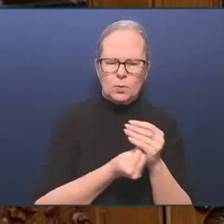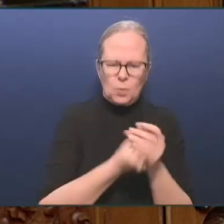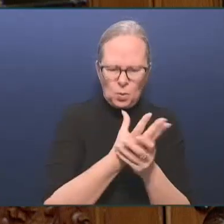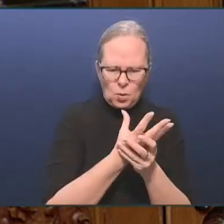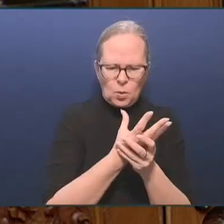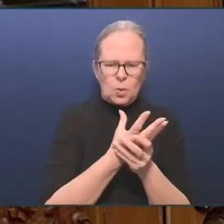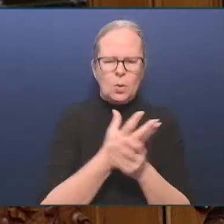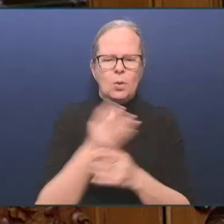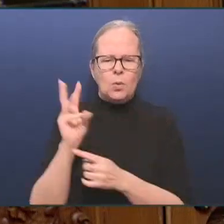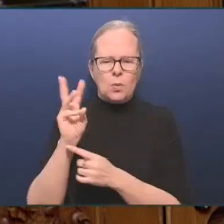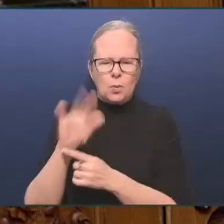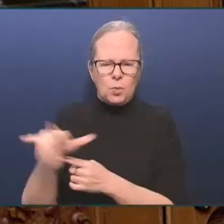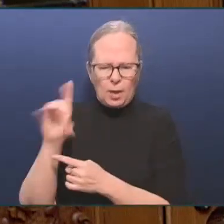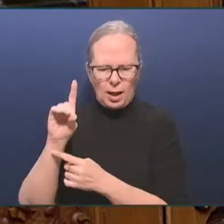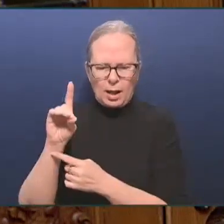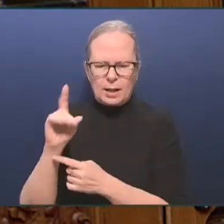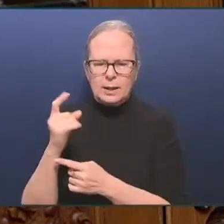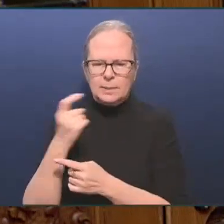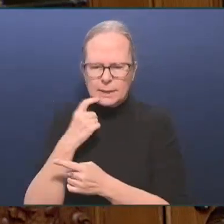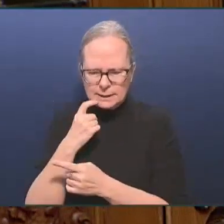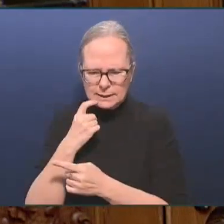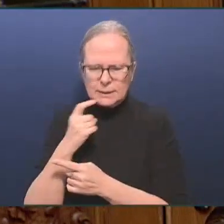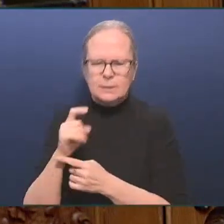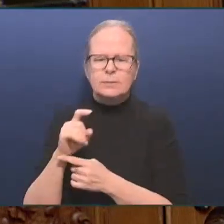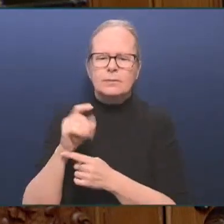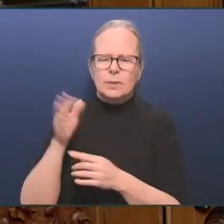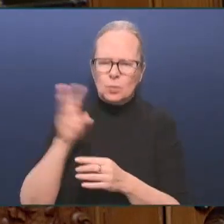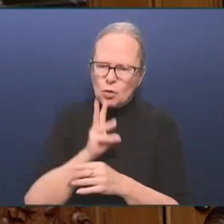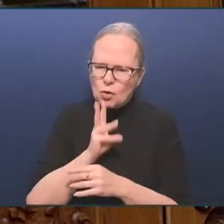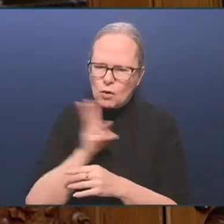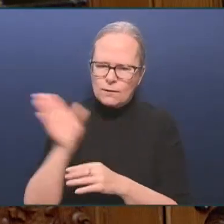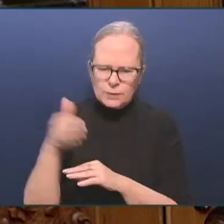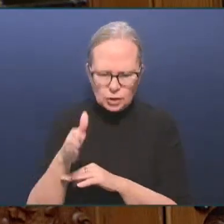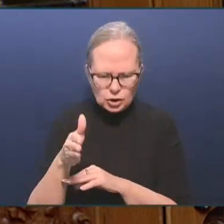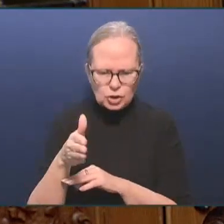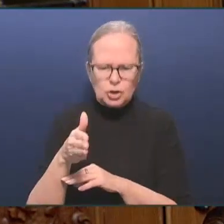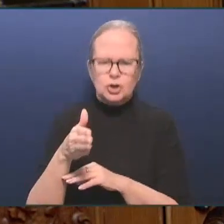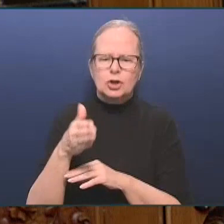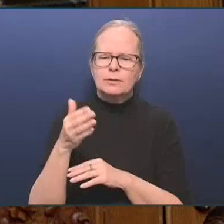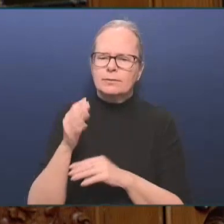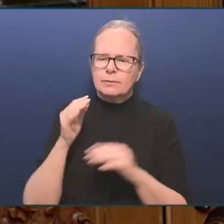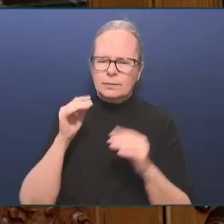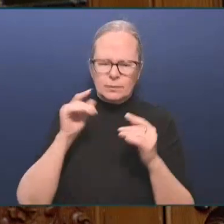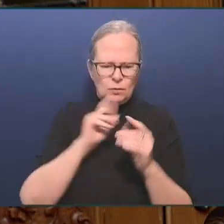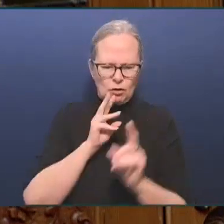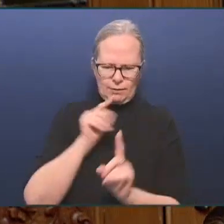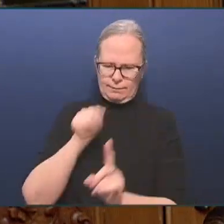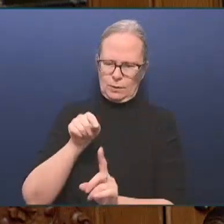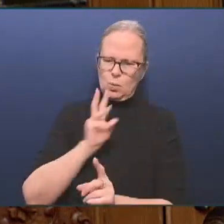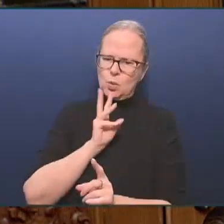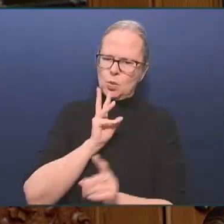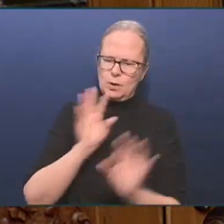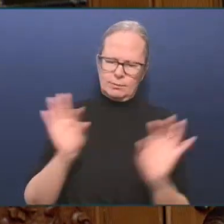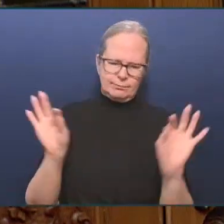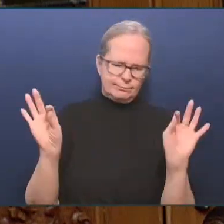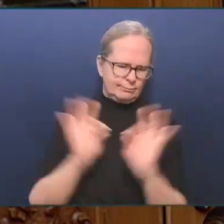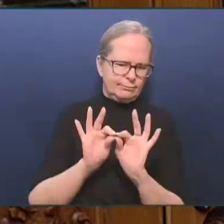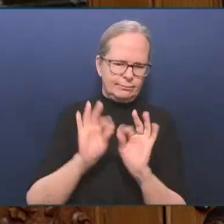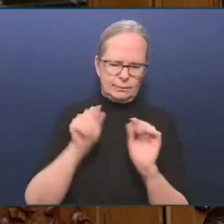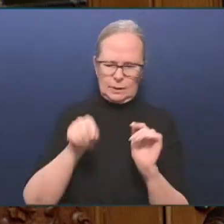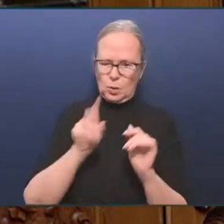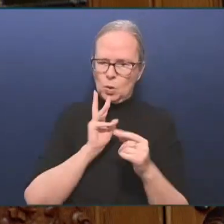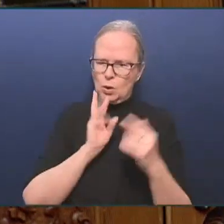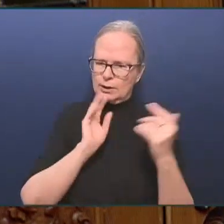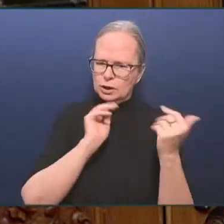many challenges, including a rapidly changing climate, which requires new management to help